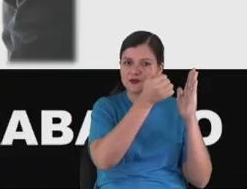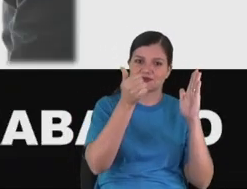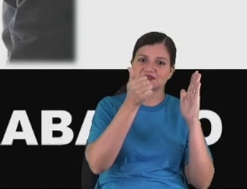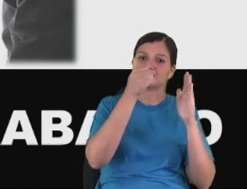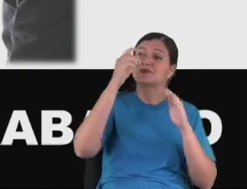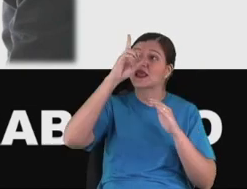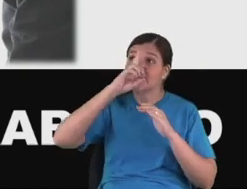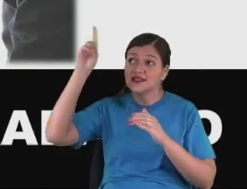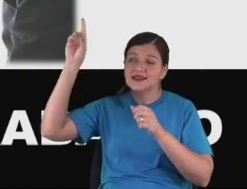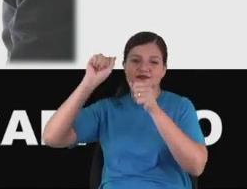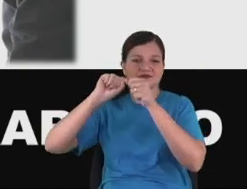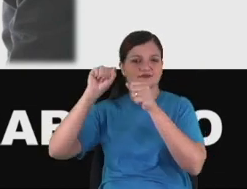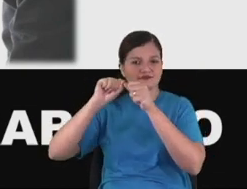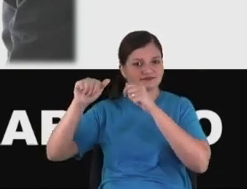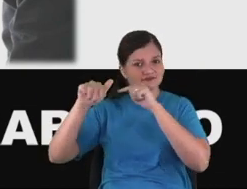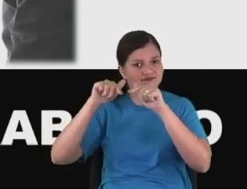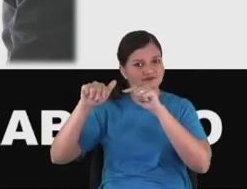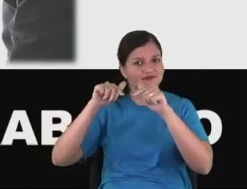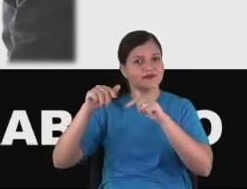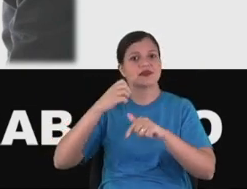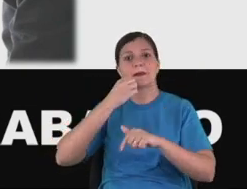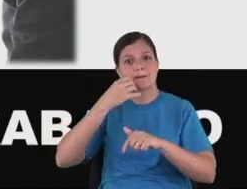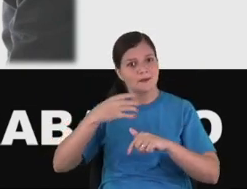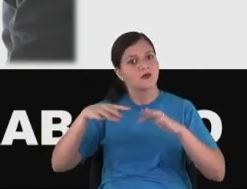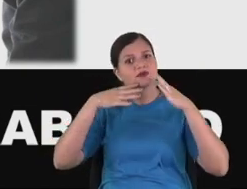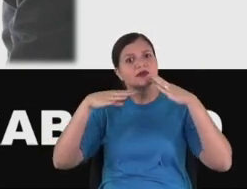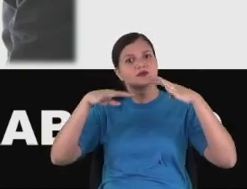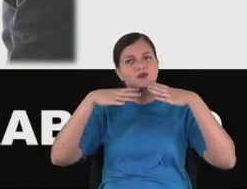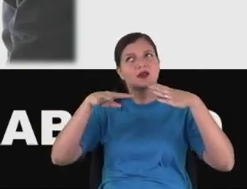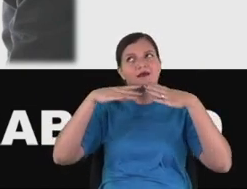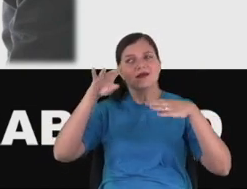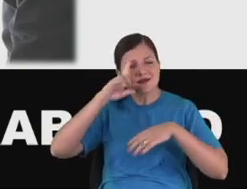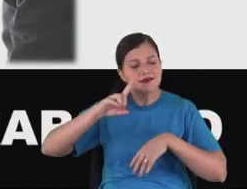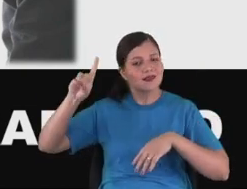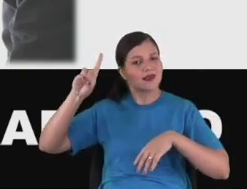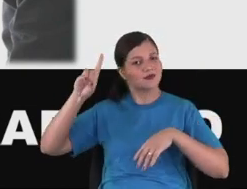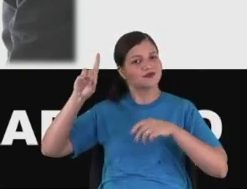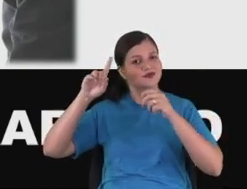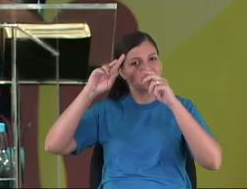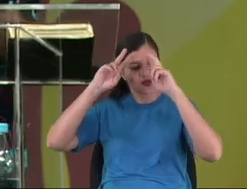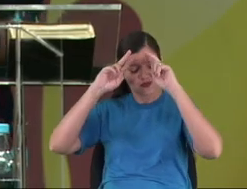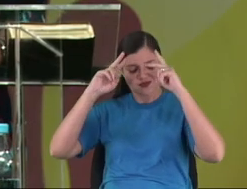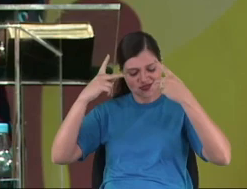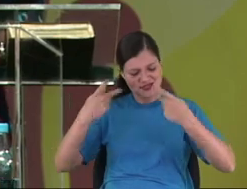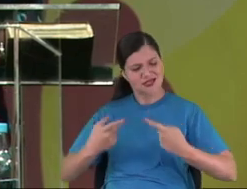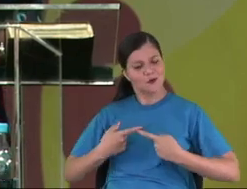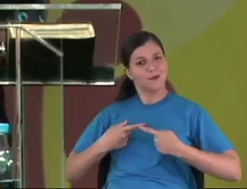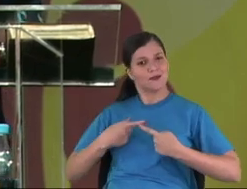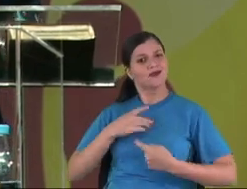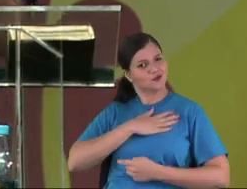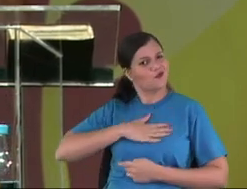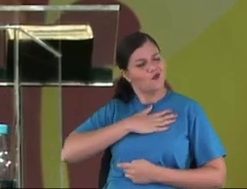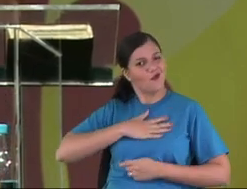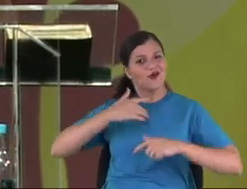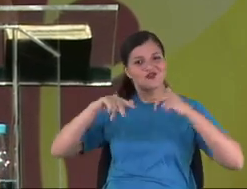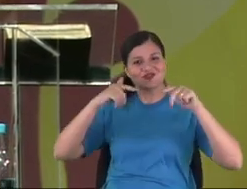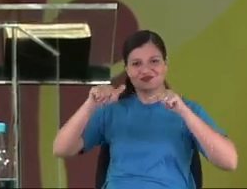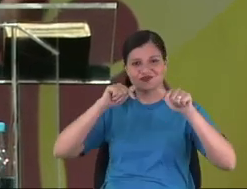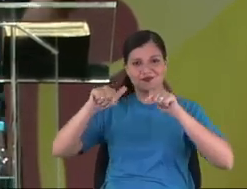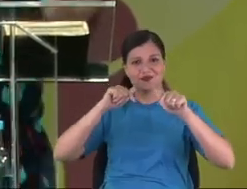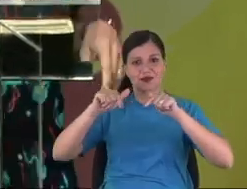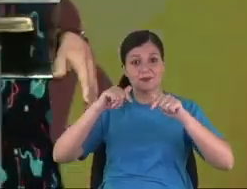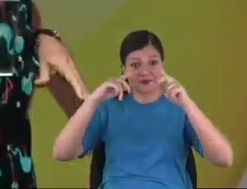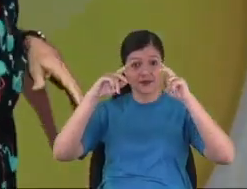God institutes the job. You need to work, because we don't like to work, right?